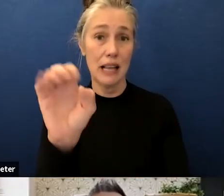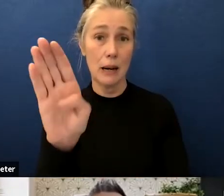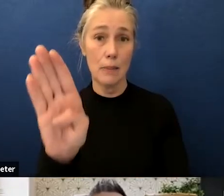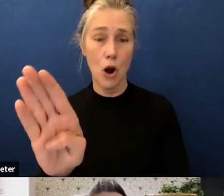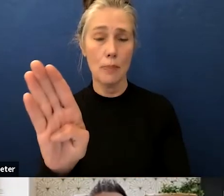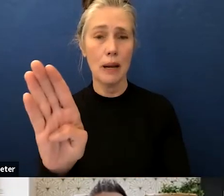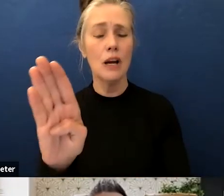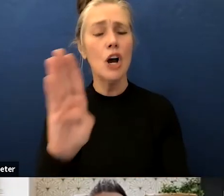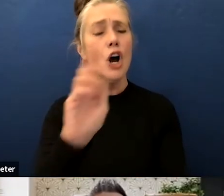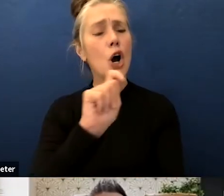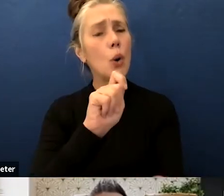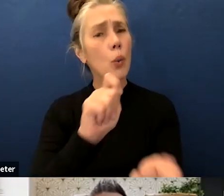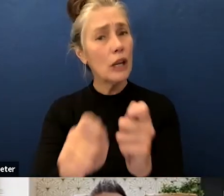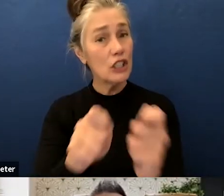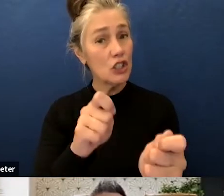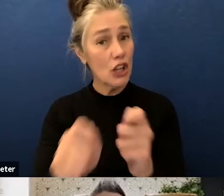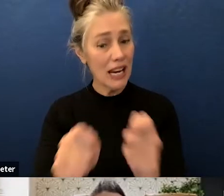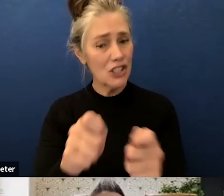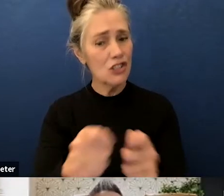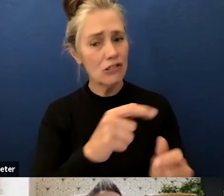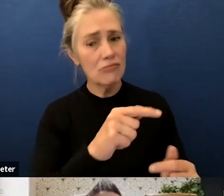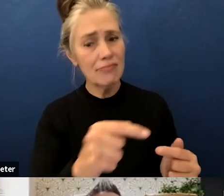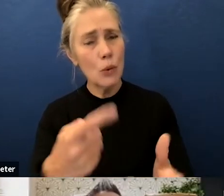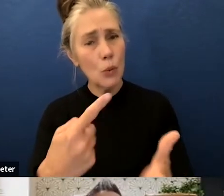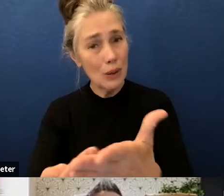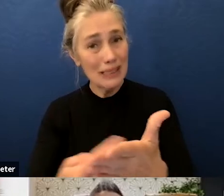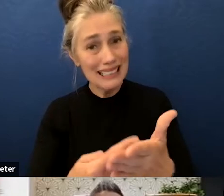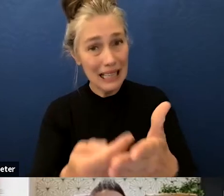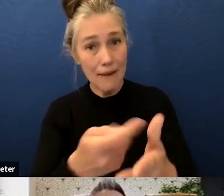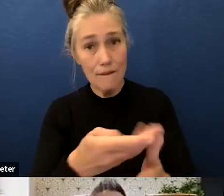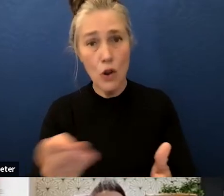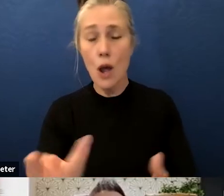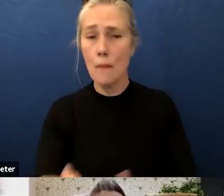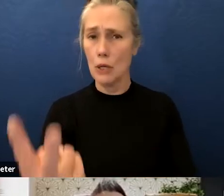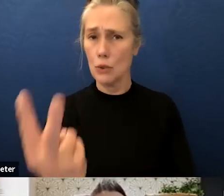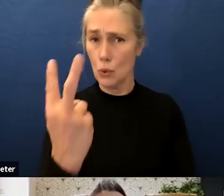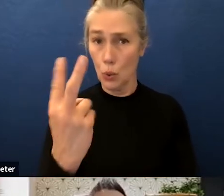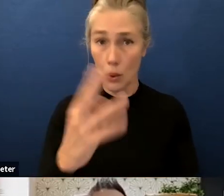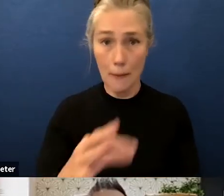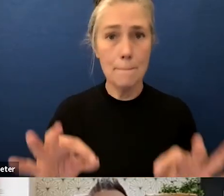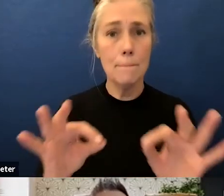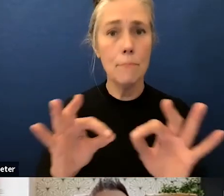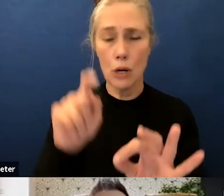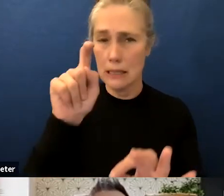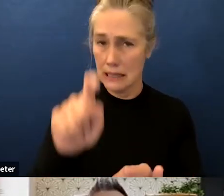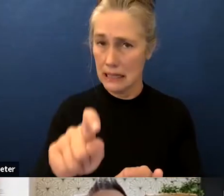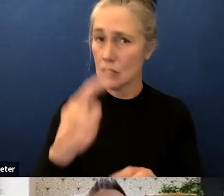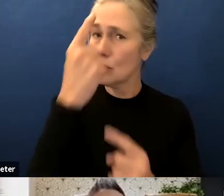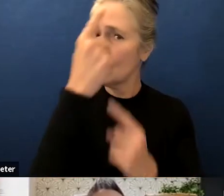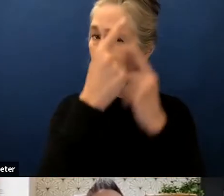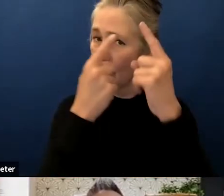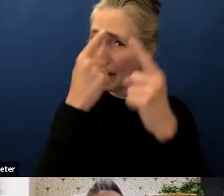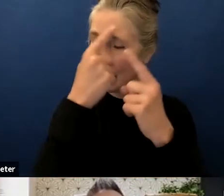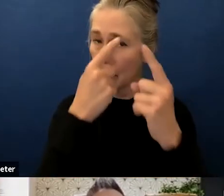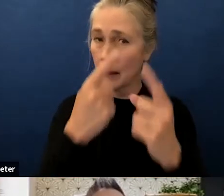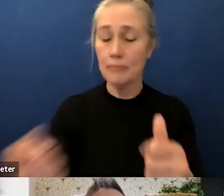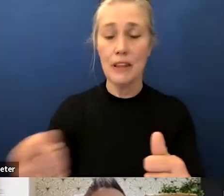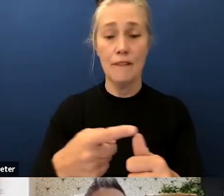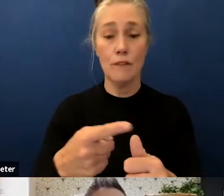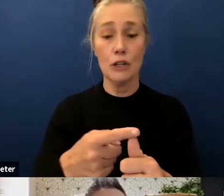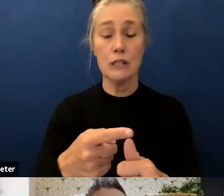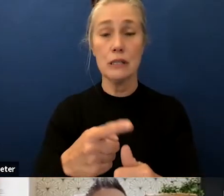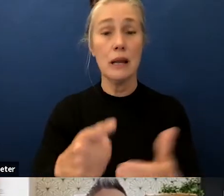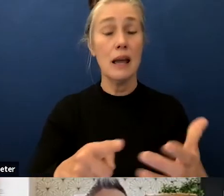the way and we'll discuss those but there's probably two big ones uh that you need to contemplate first is a five trustee